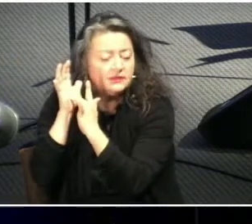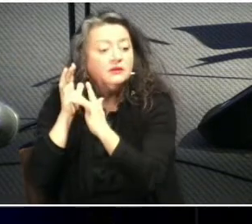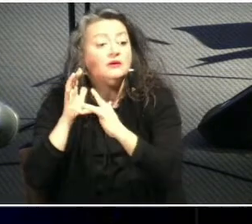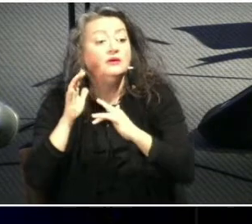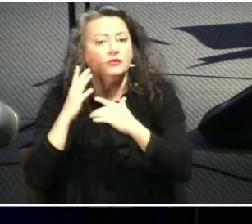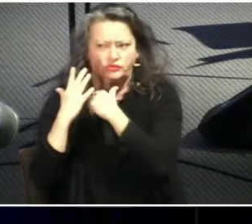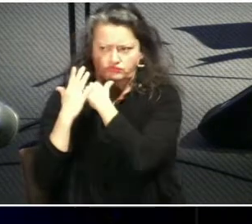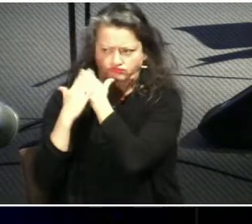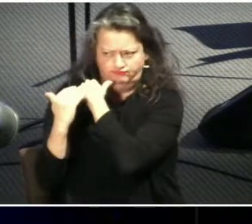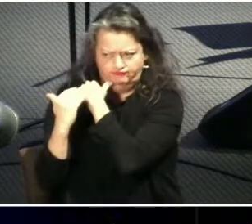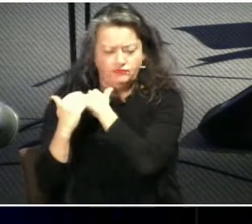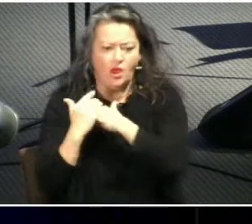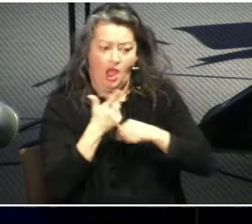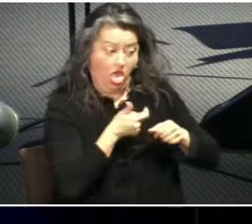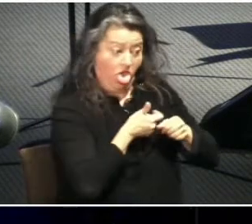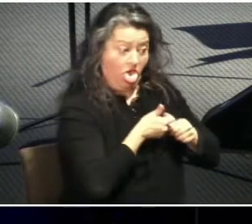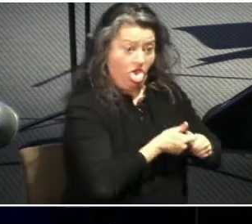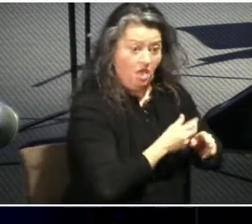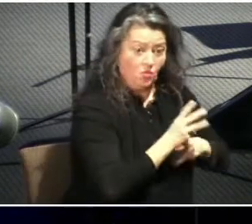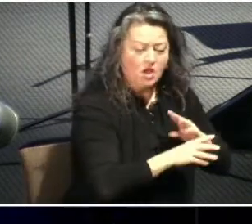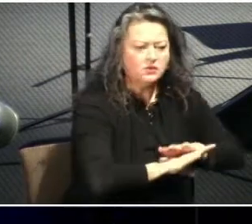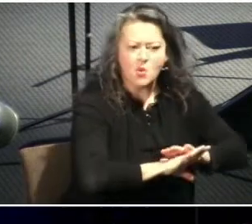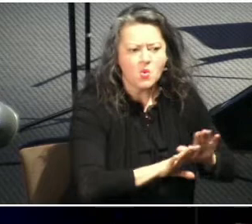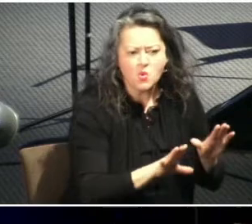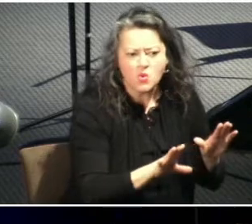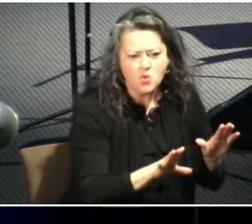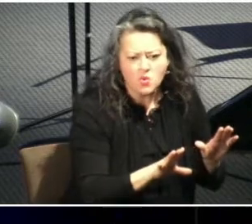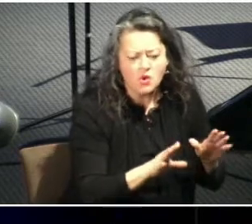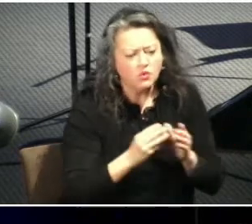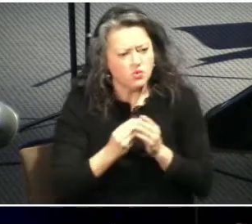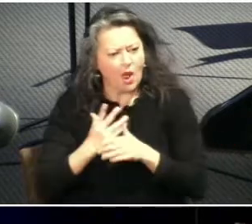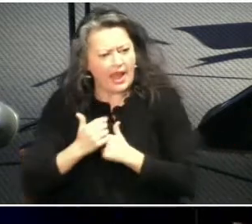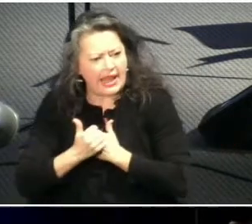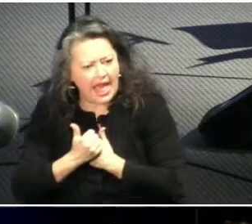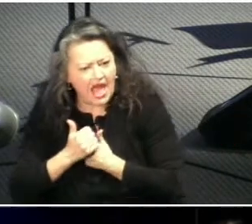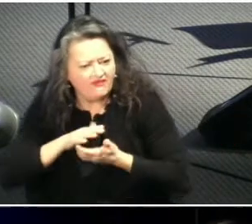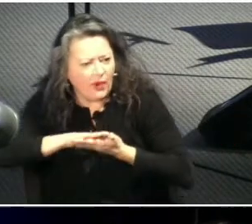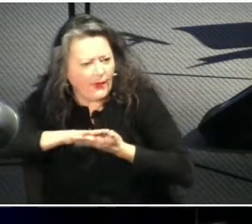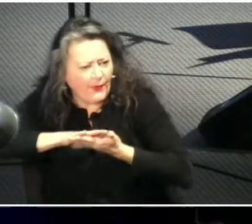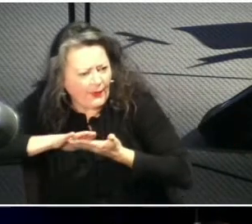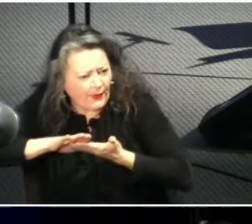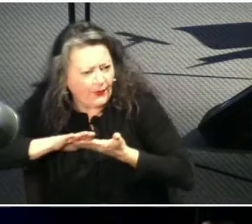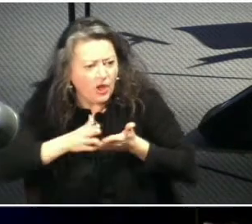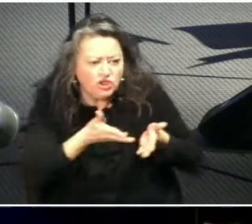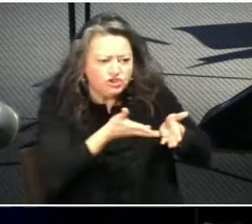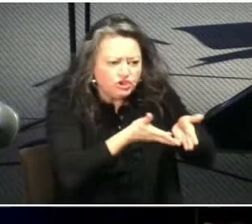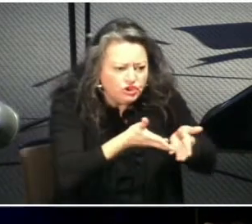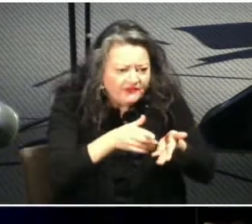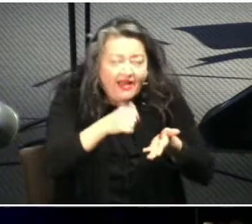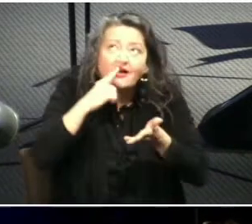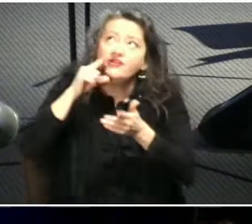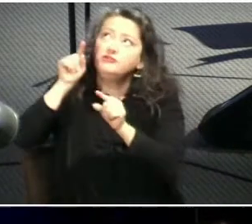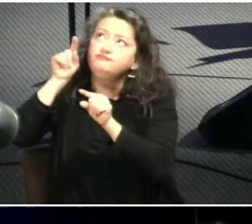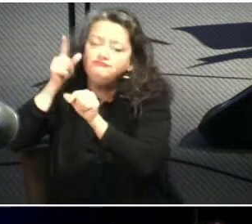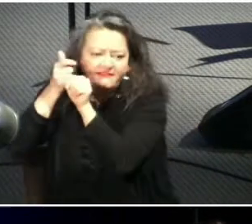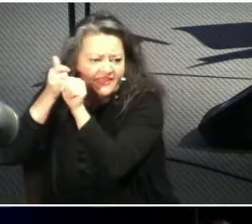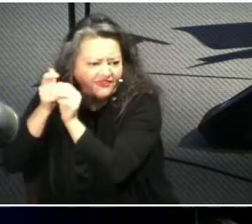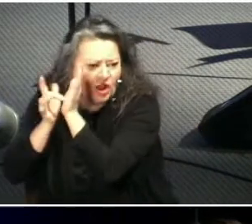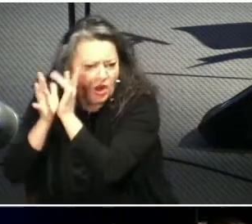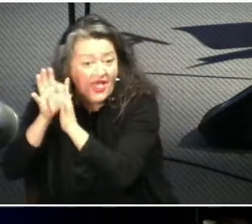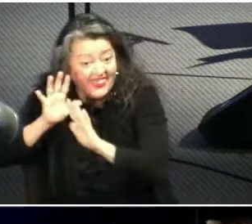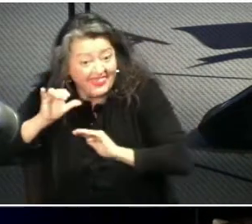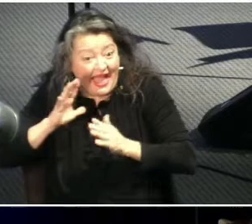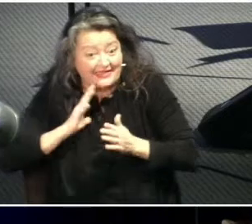world to grow in love and purity and serve others to be faithful to our lord and marriage